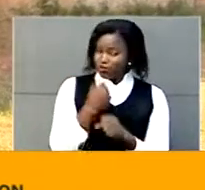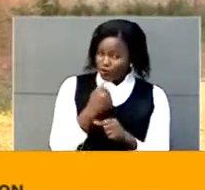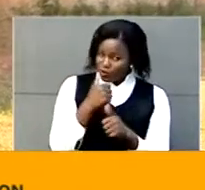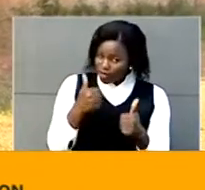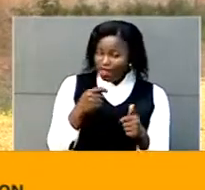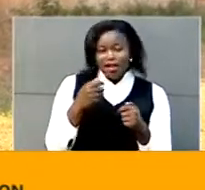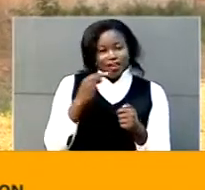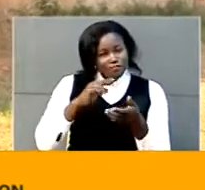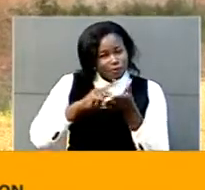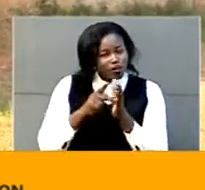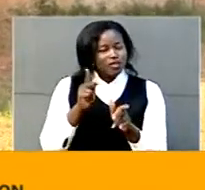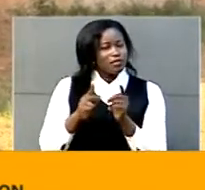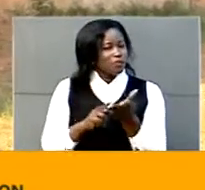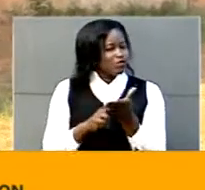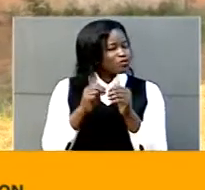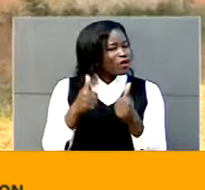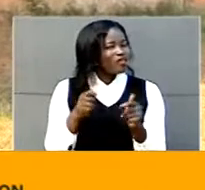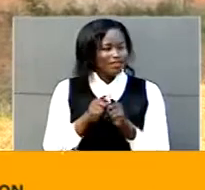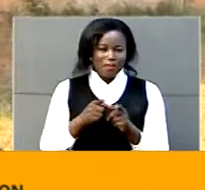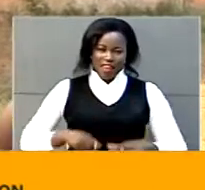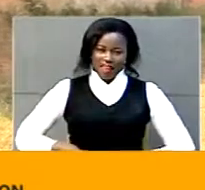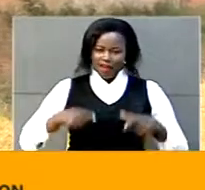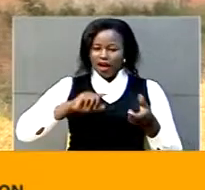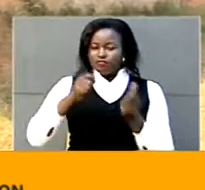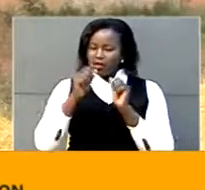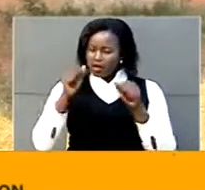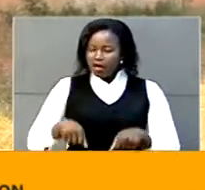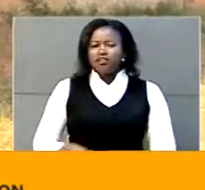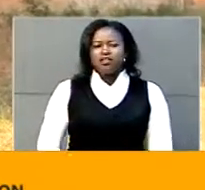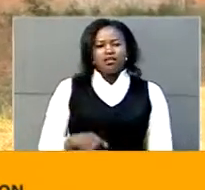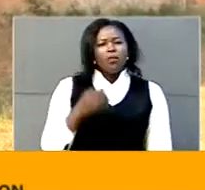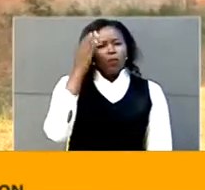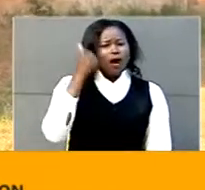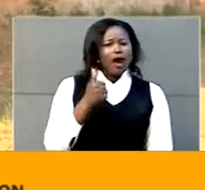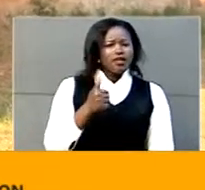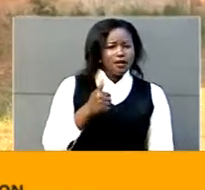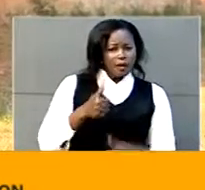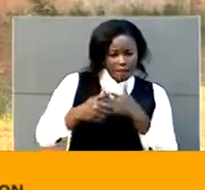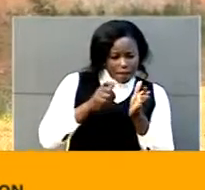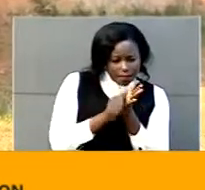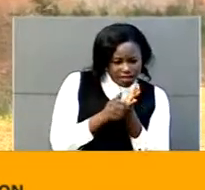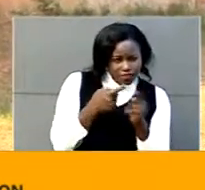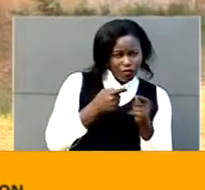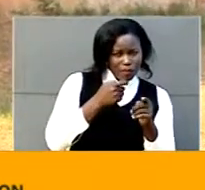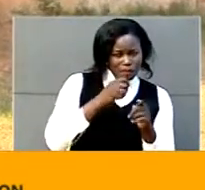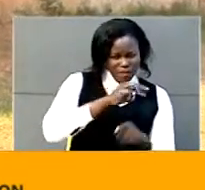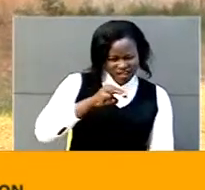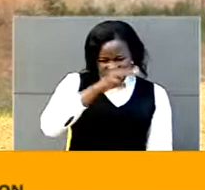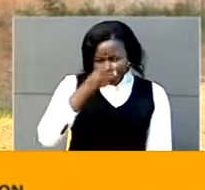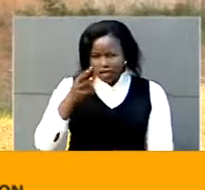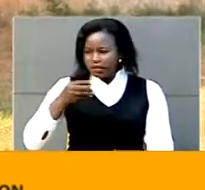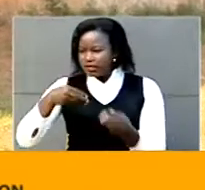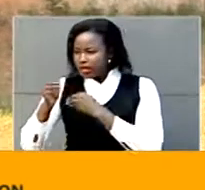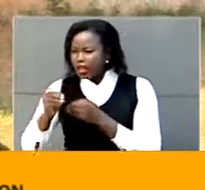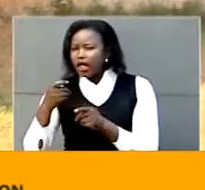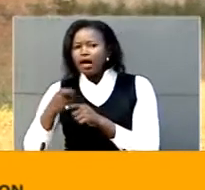change people's lives there's no reason why maize should come from a scene and go to kampala so let us put more factories in areas